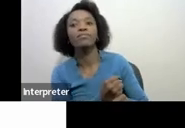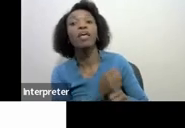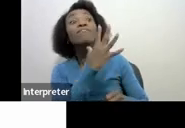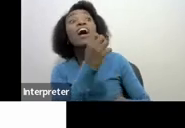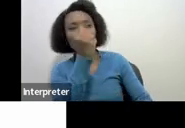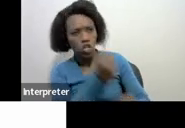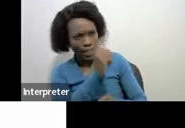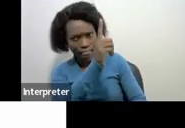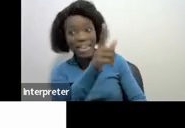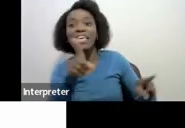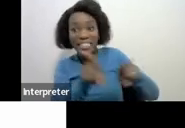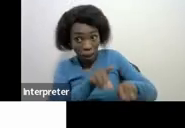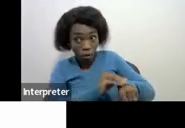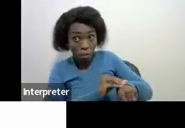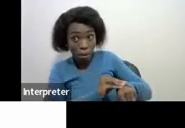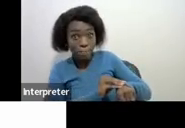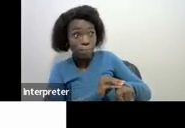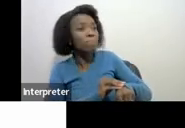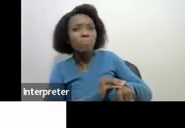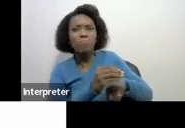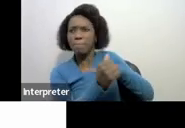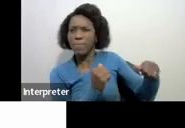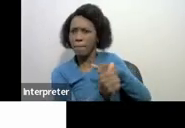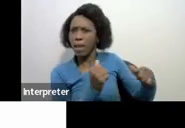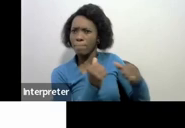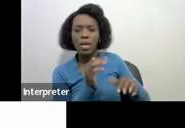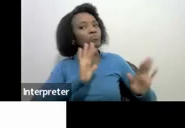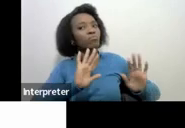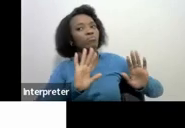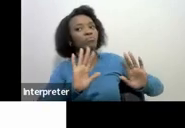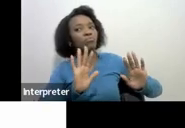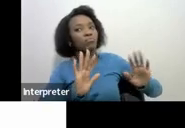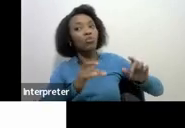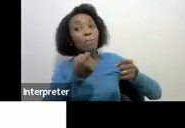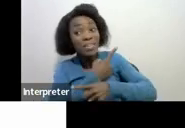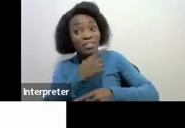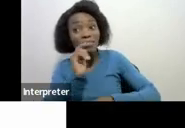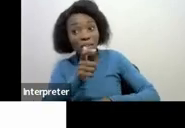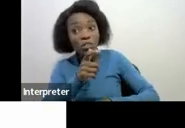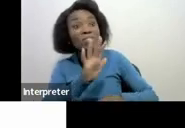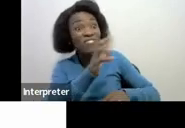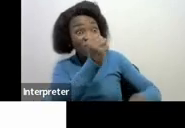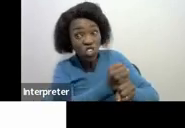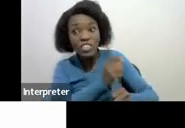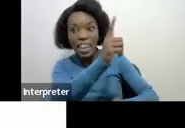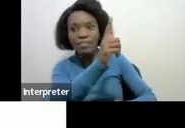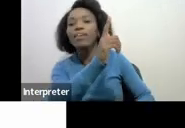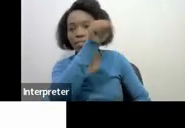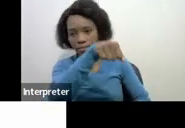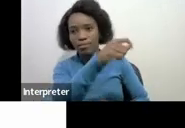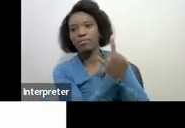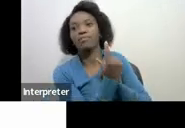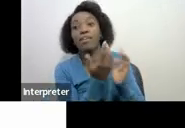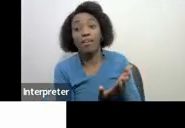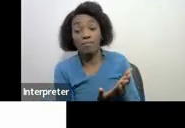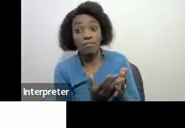don't come to us with the same or similar default within a period of five years okay